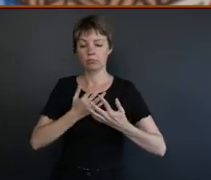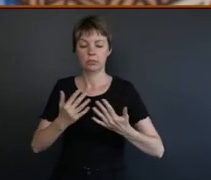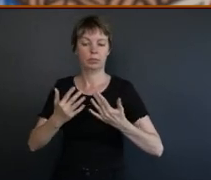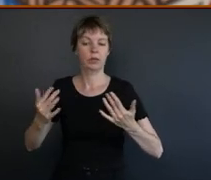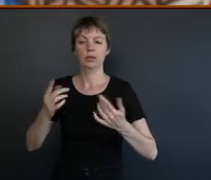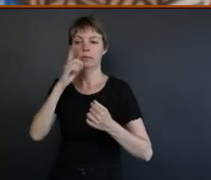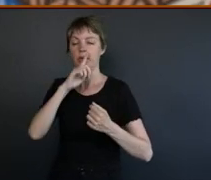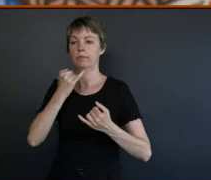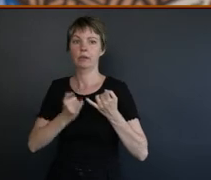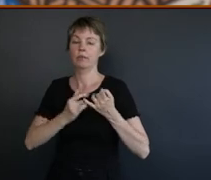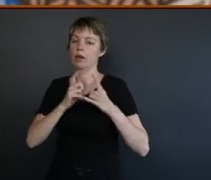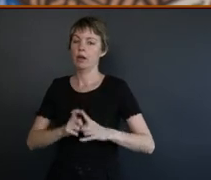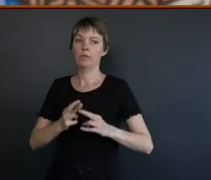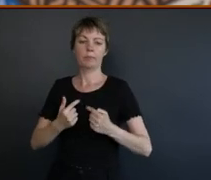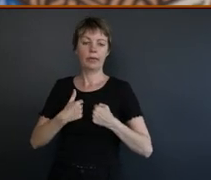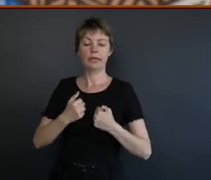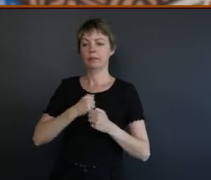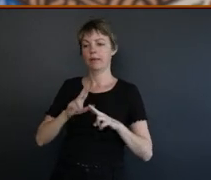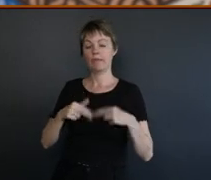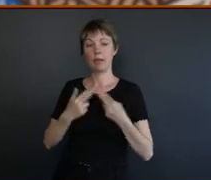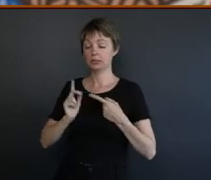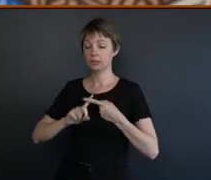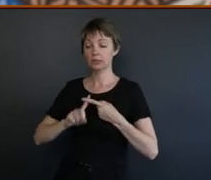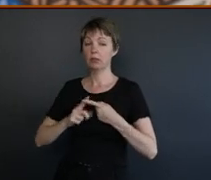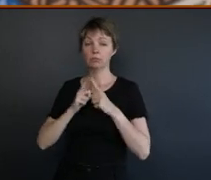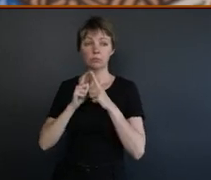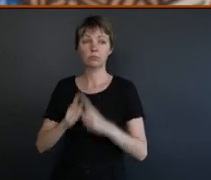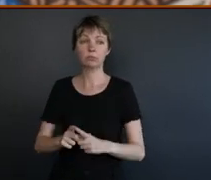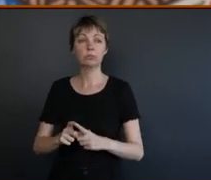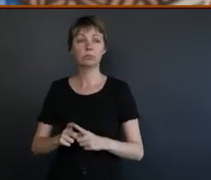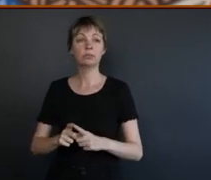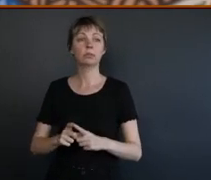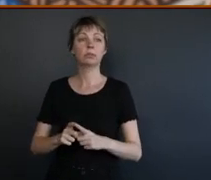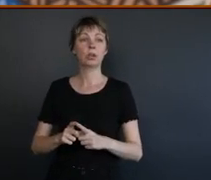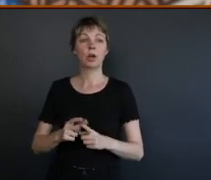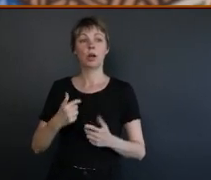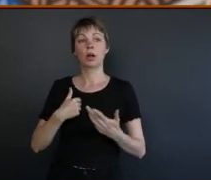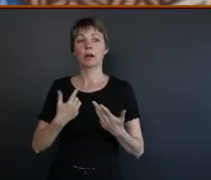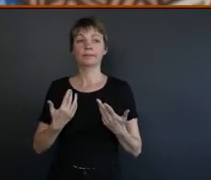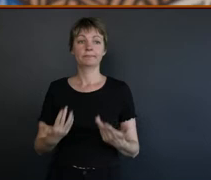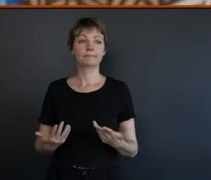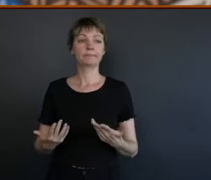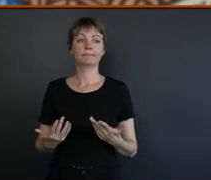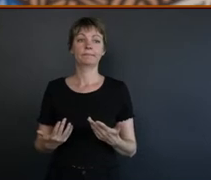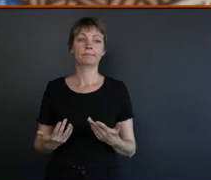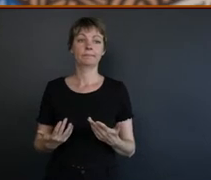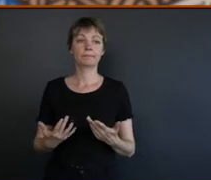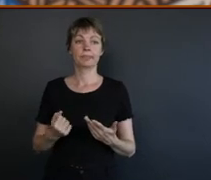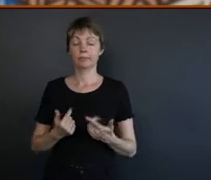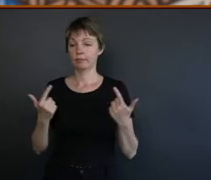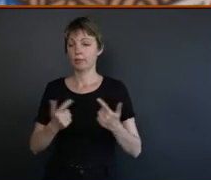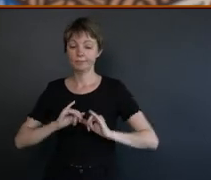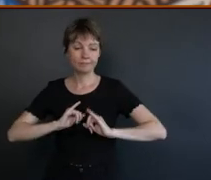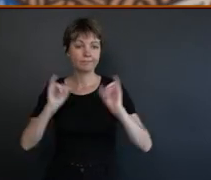hard for me and my family, which it is now. And I am going through a lot of